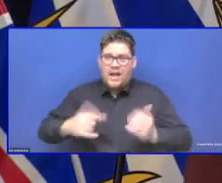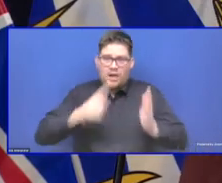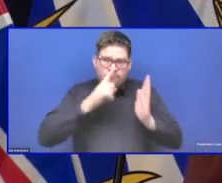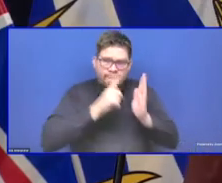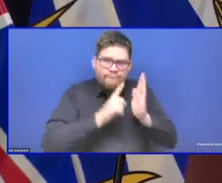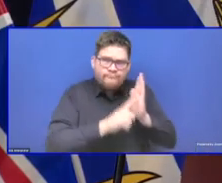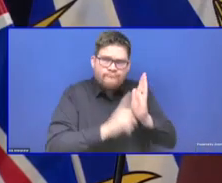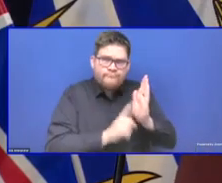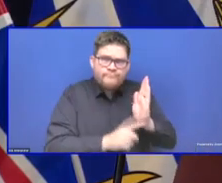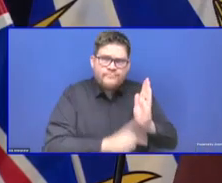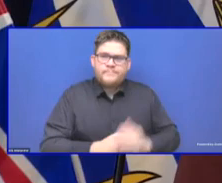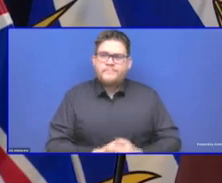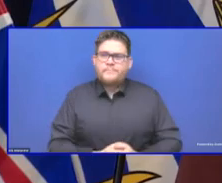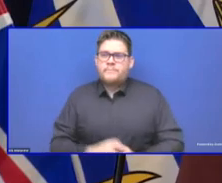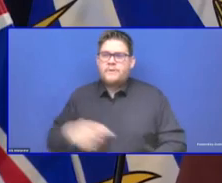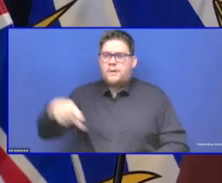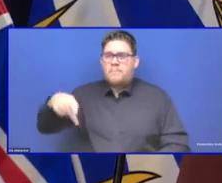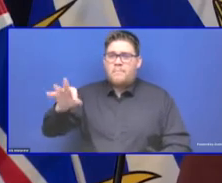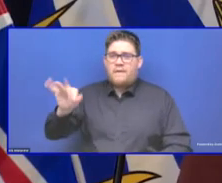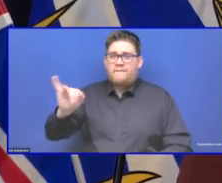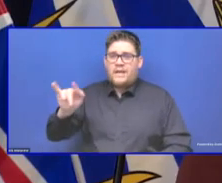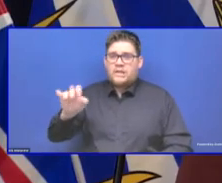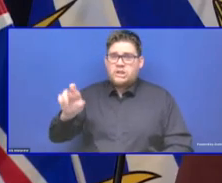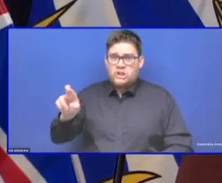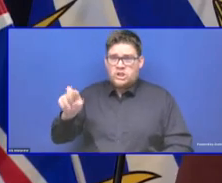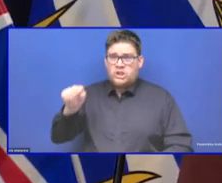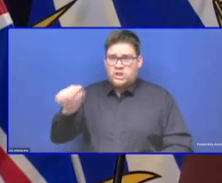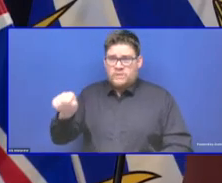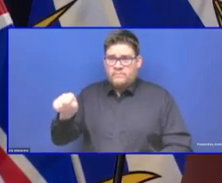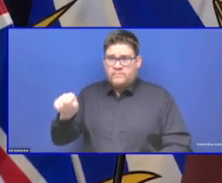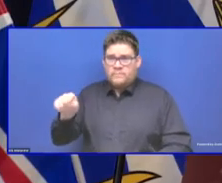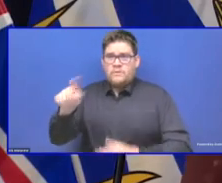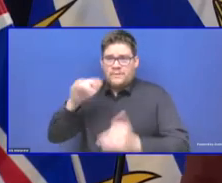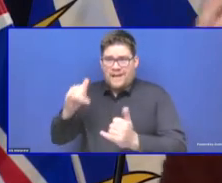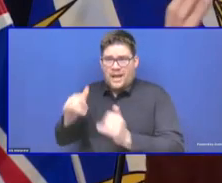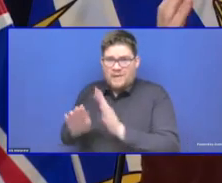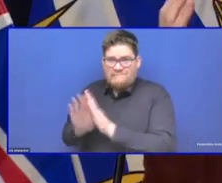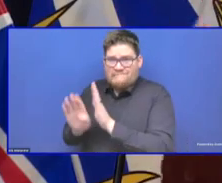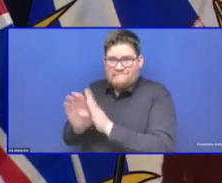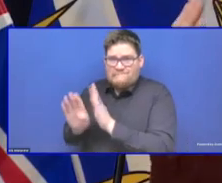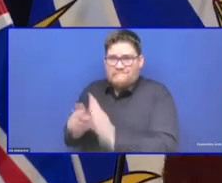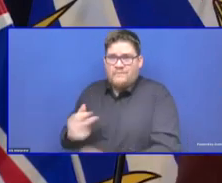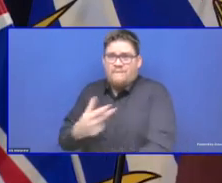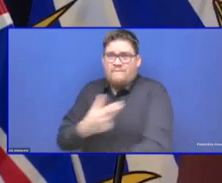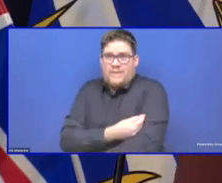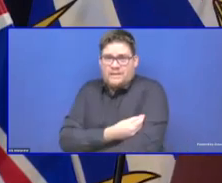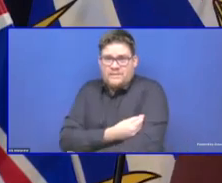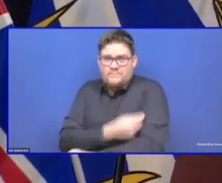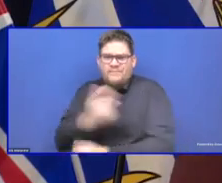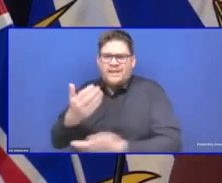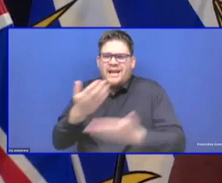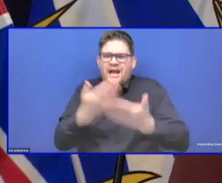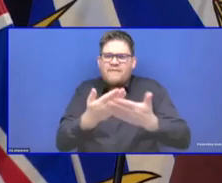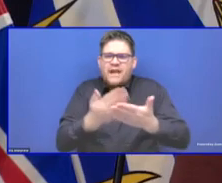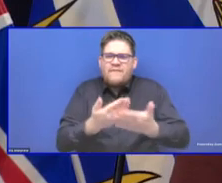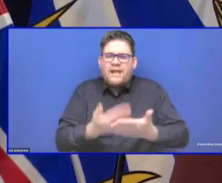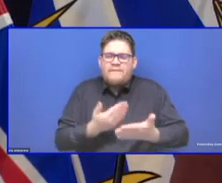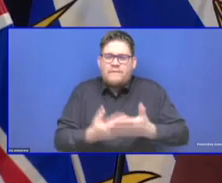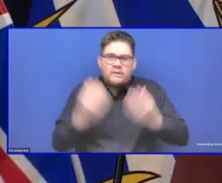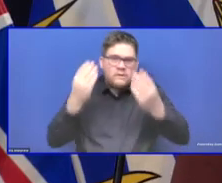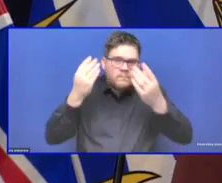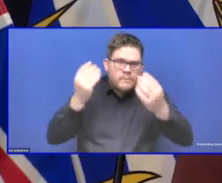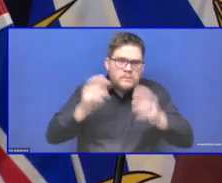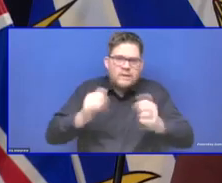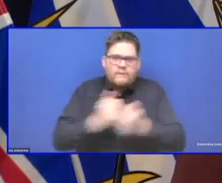that is first in line to be approved for use. And we are confident that we have a very strong process for assessing